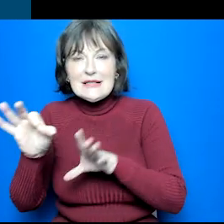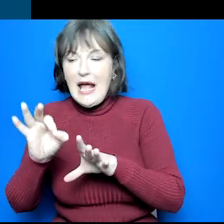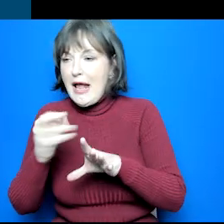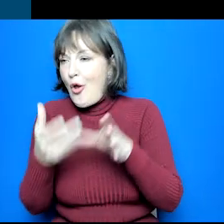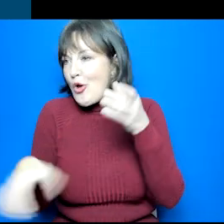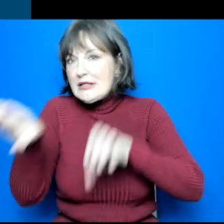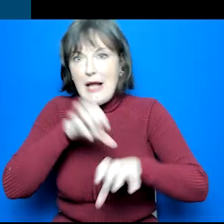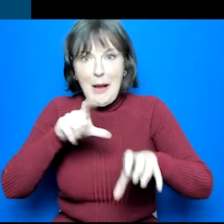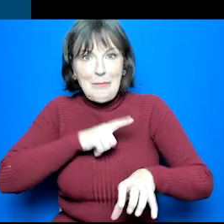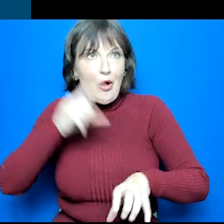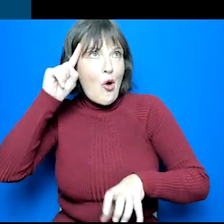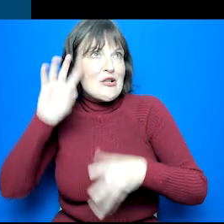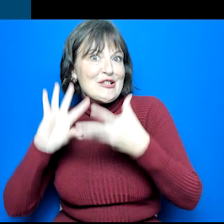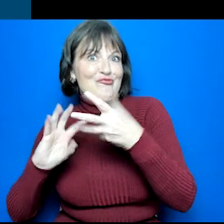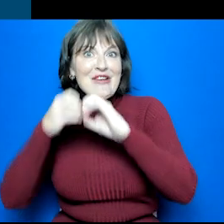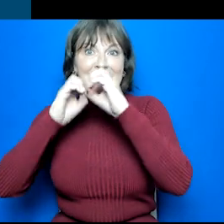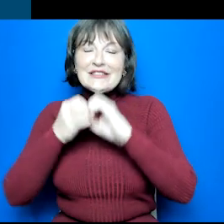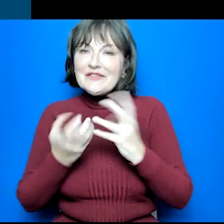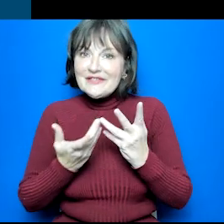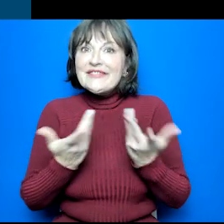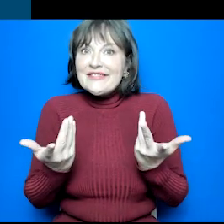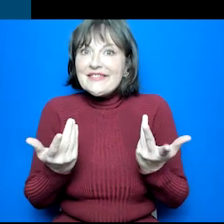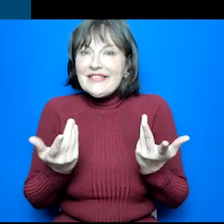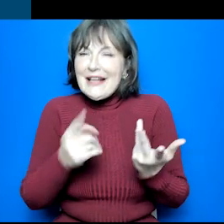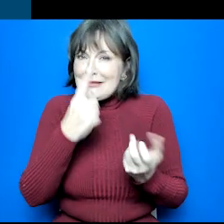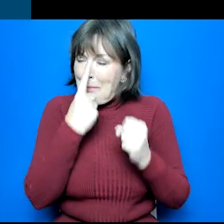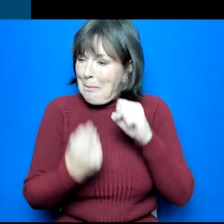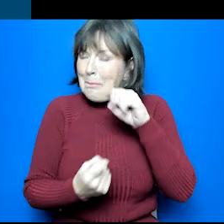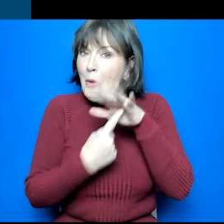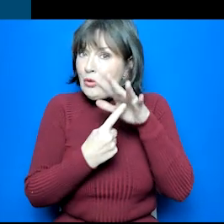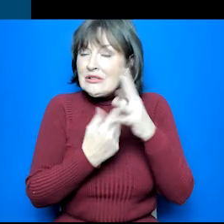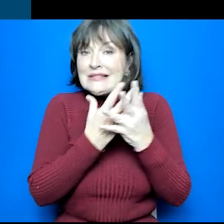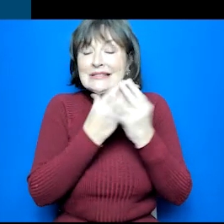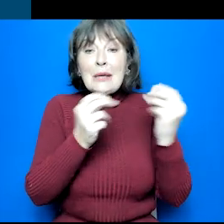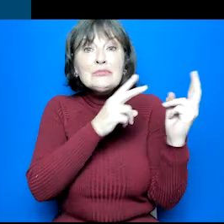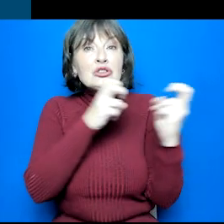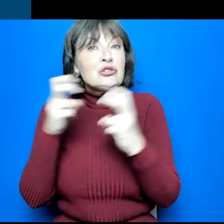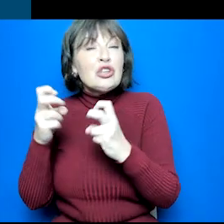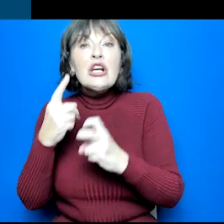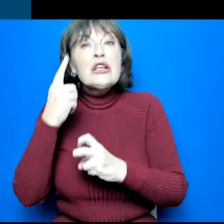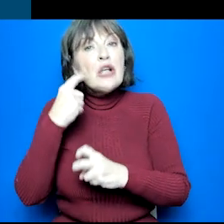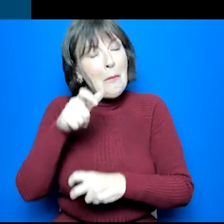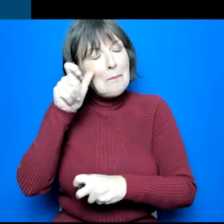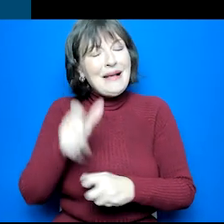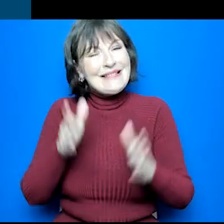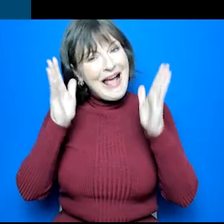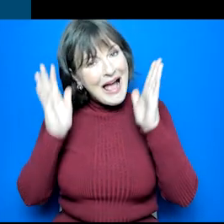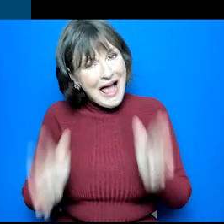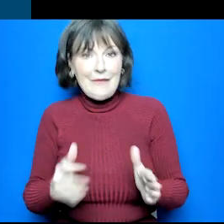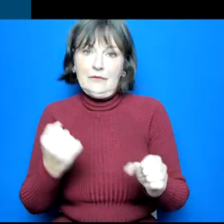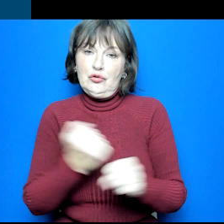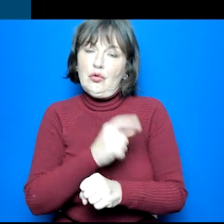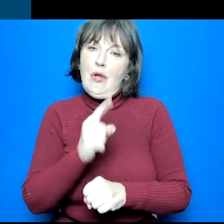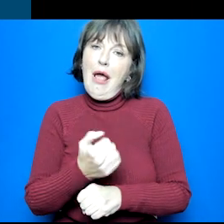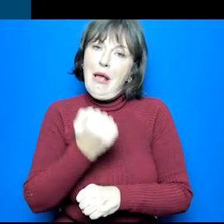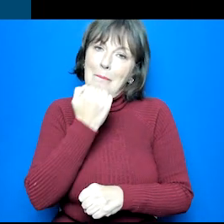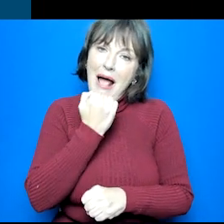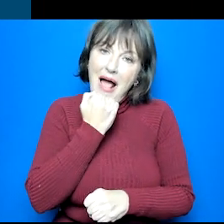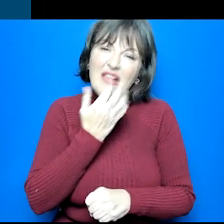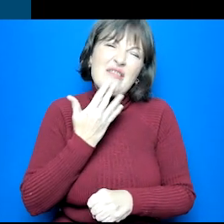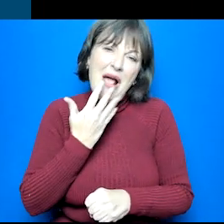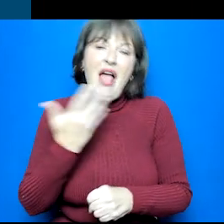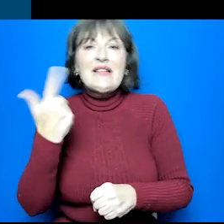subjects because they get to be creative. It is important to remember that there are also some subjects that your young person will need to do like maths and English.